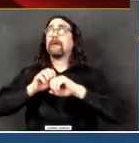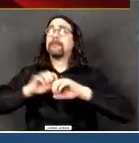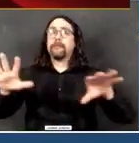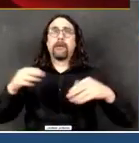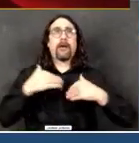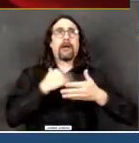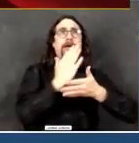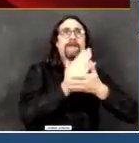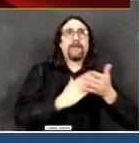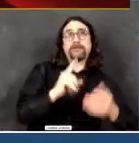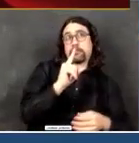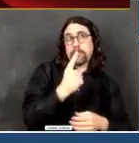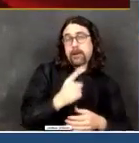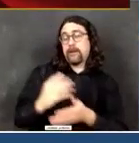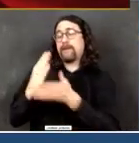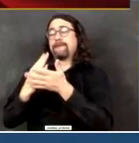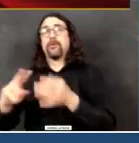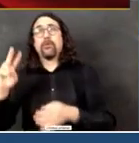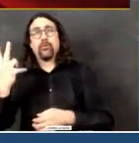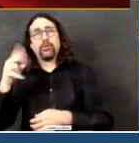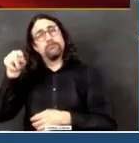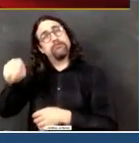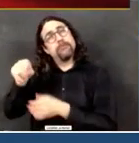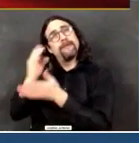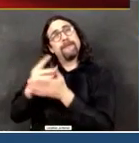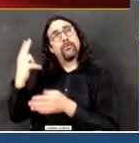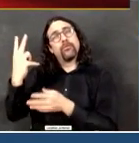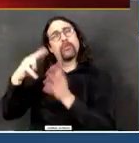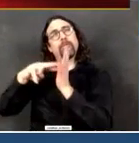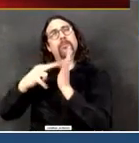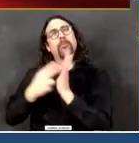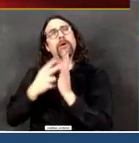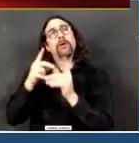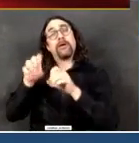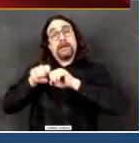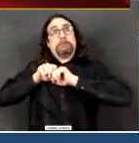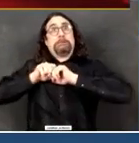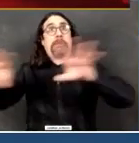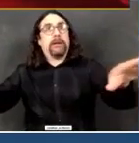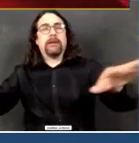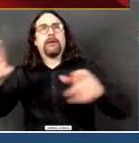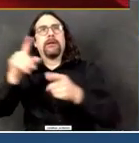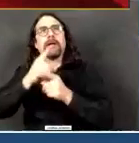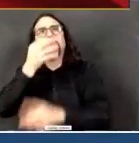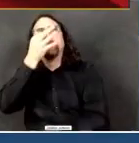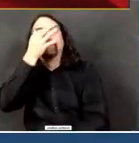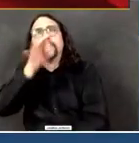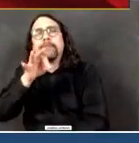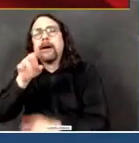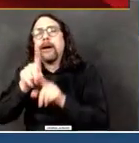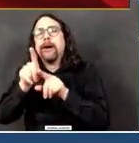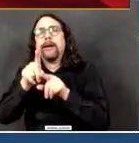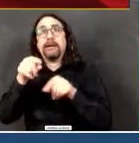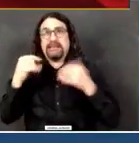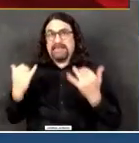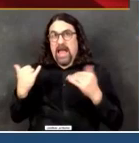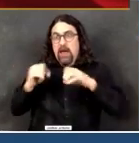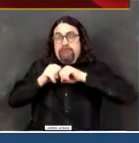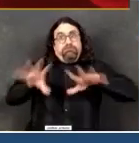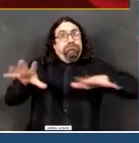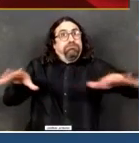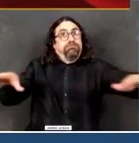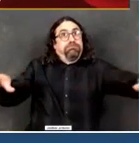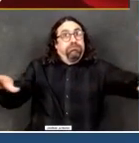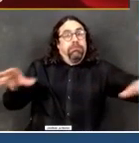transmission, we're going to need a lot more testing, really, really widespread testing. We're nowhere near that now. This is what our